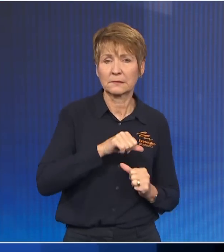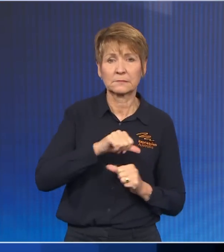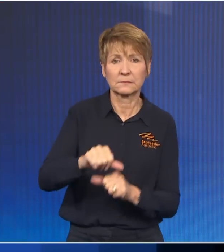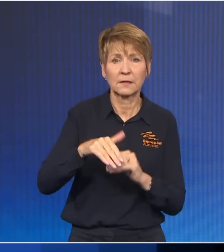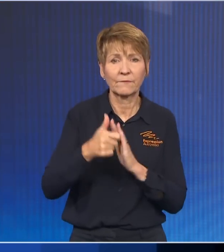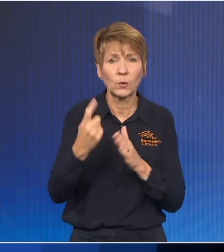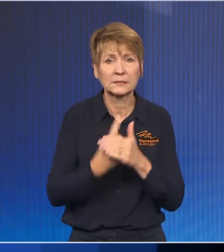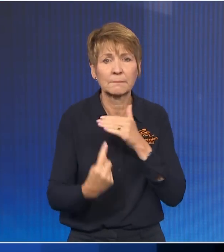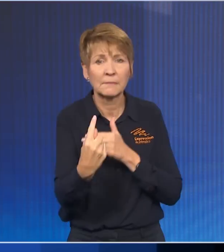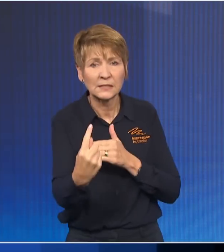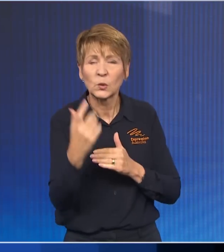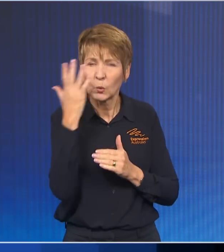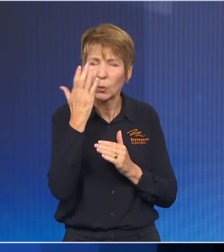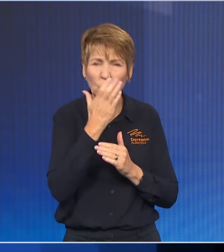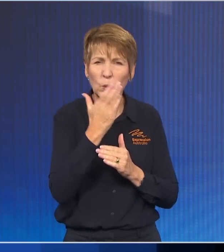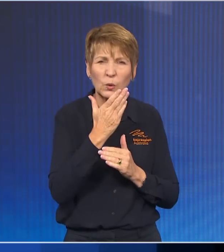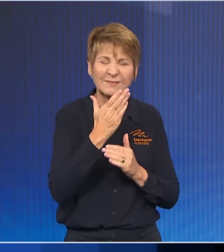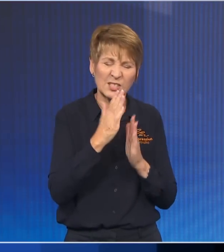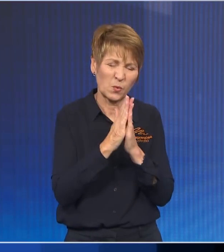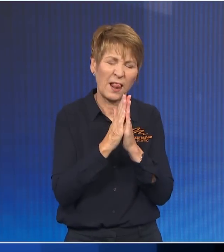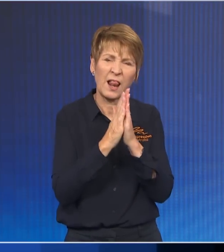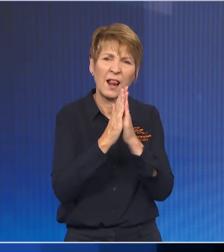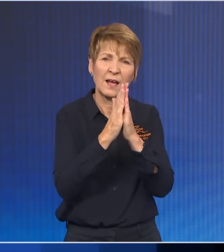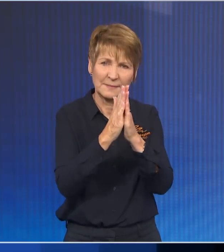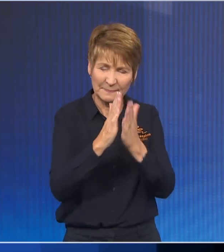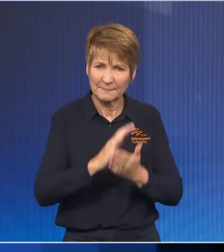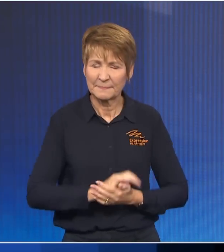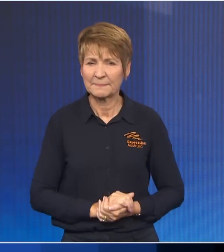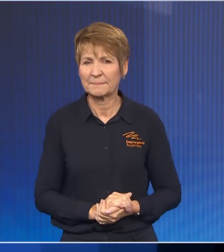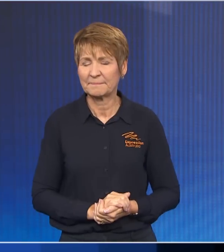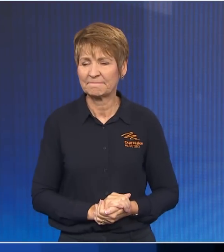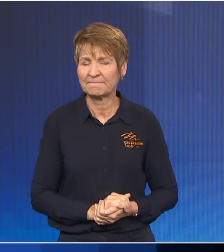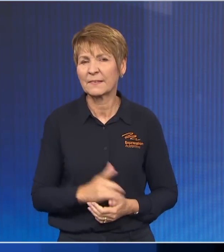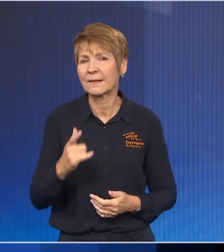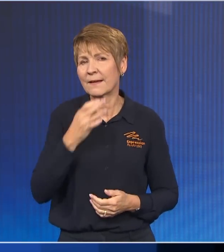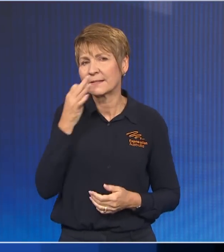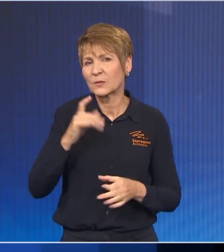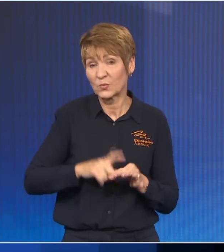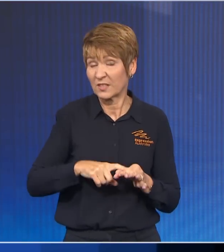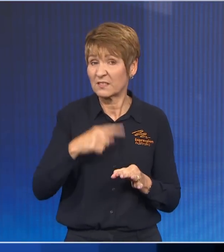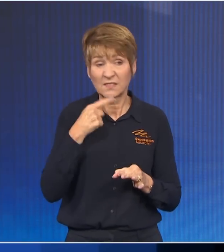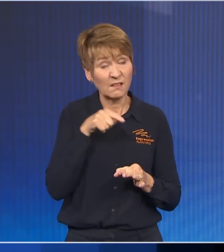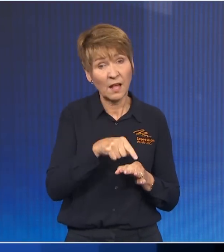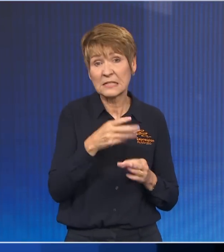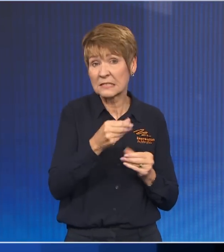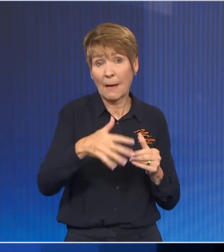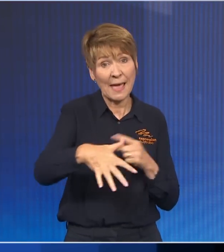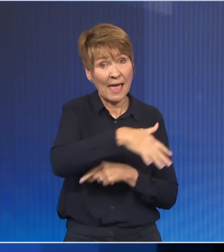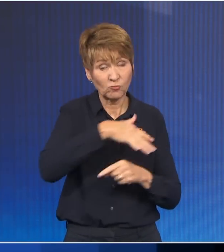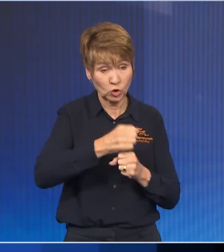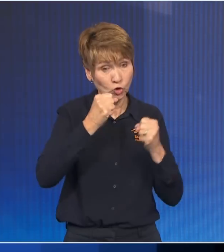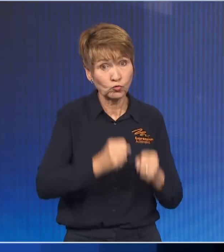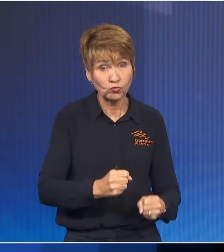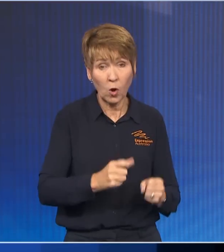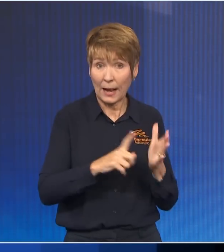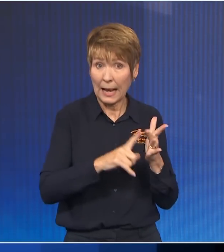That's like a very severe rejection of Liberal Party values in what was considered originally a Liberal seat. It's happened across the country. How can the Liberal